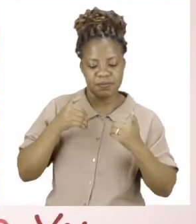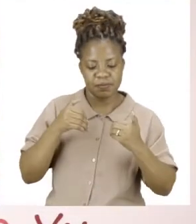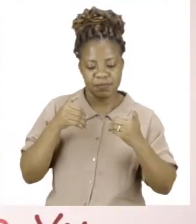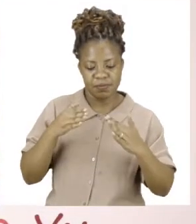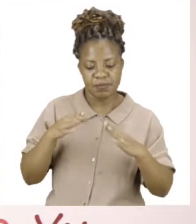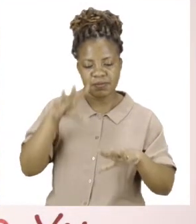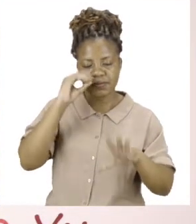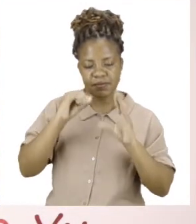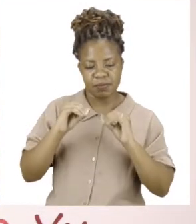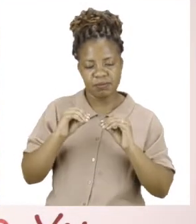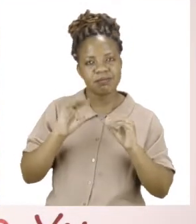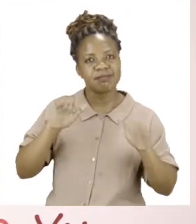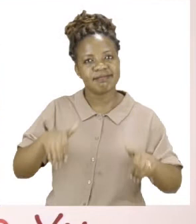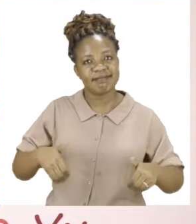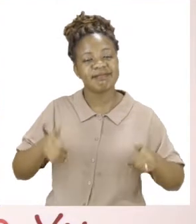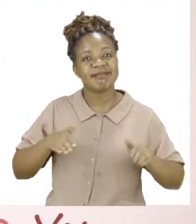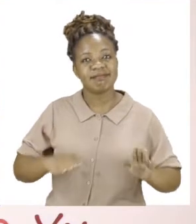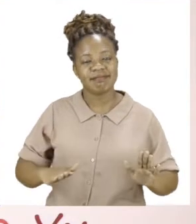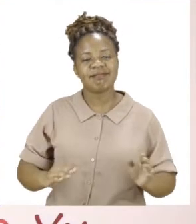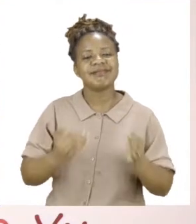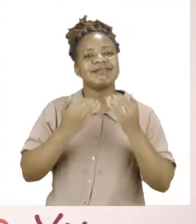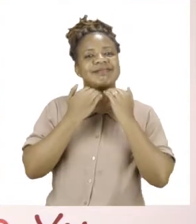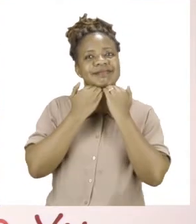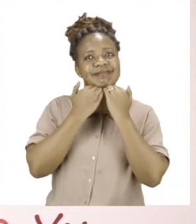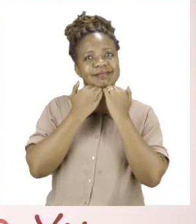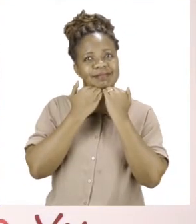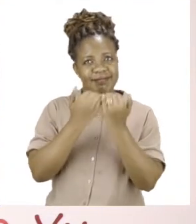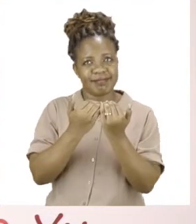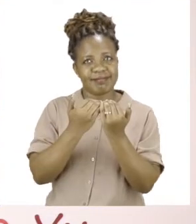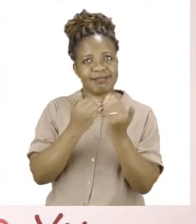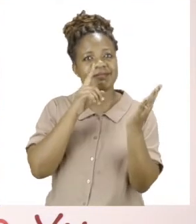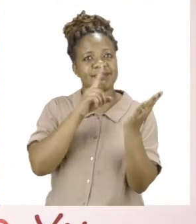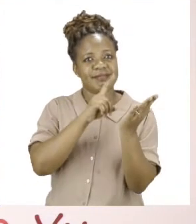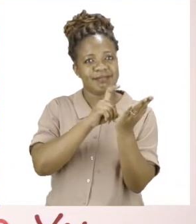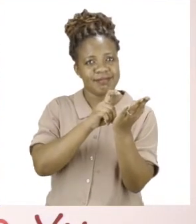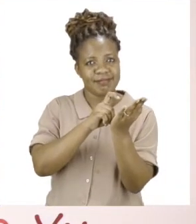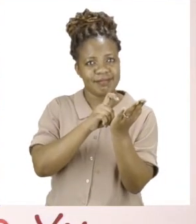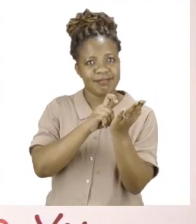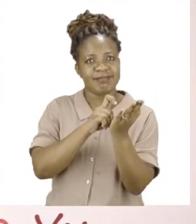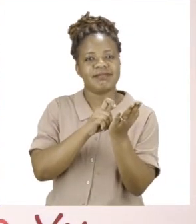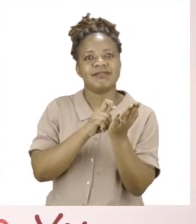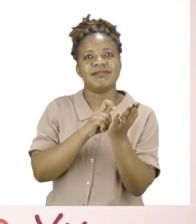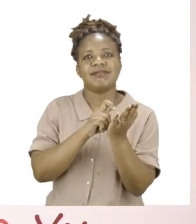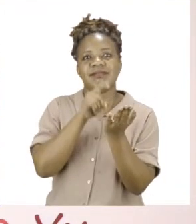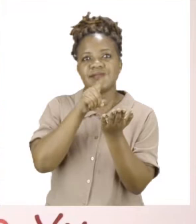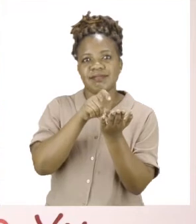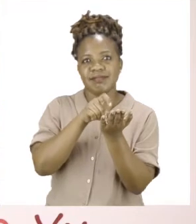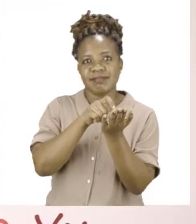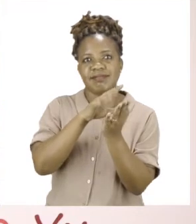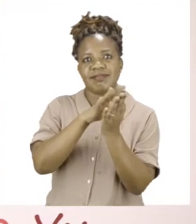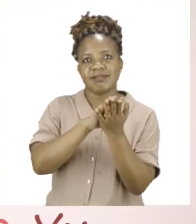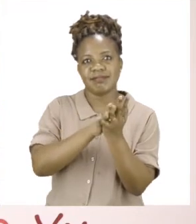and girls, it is very important for us to sanitize. So let us take our sanitizer